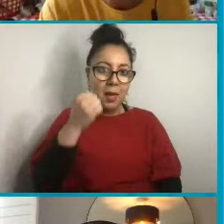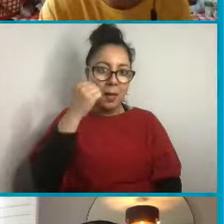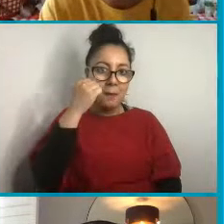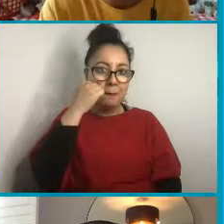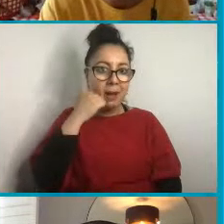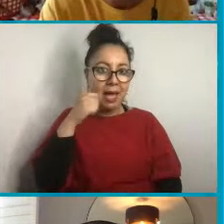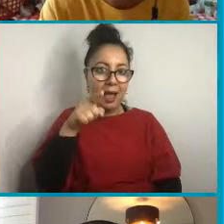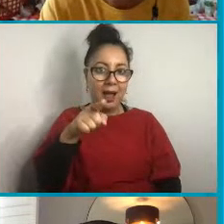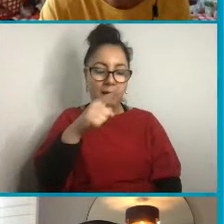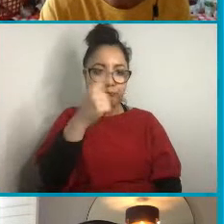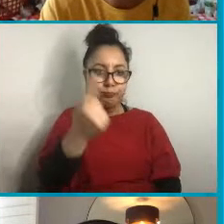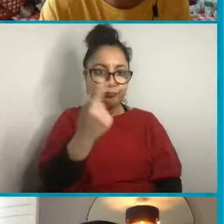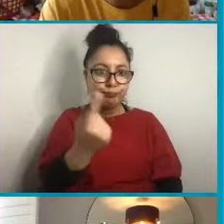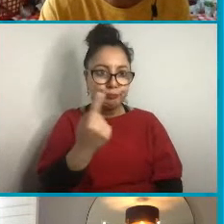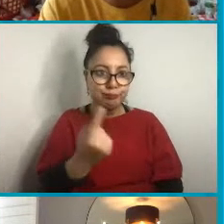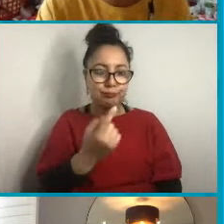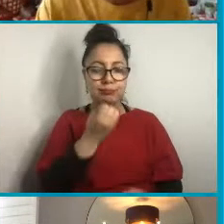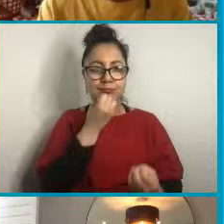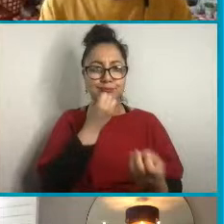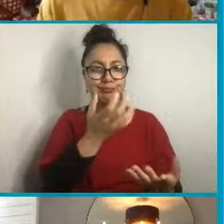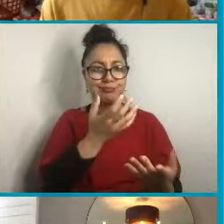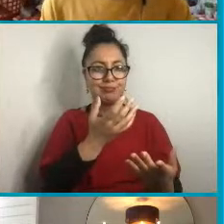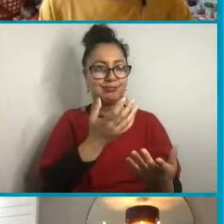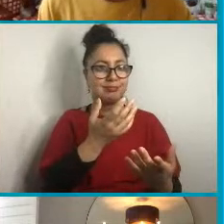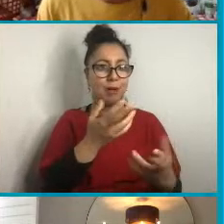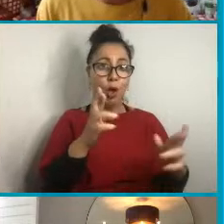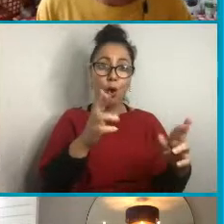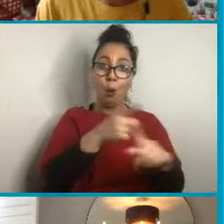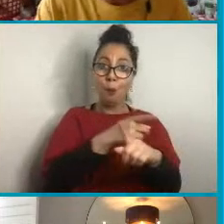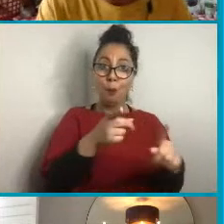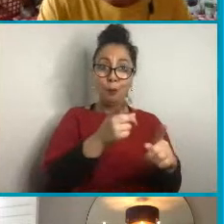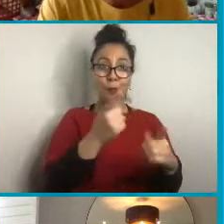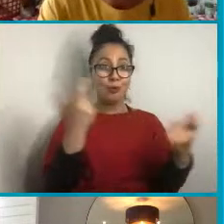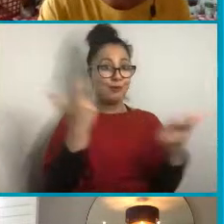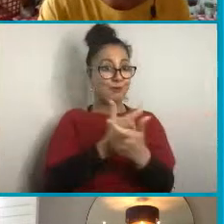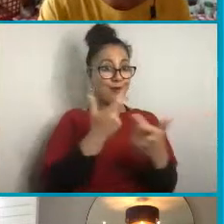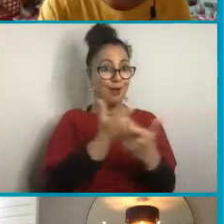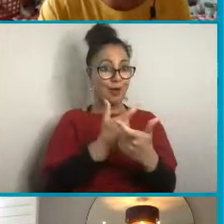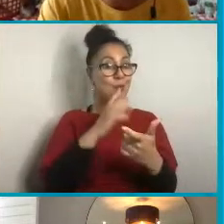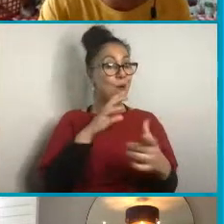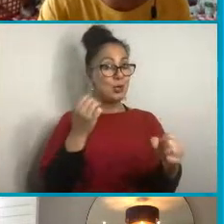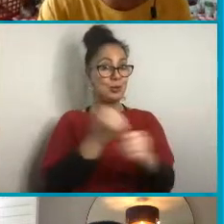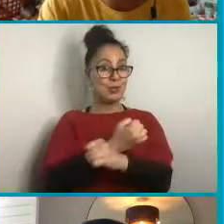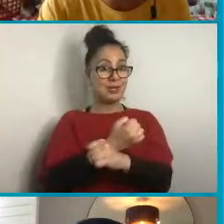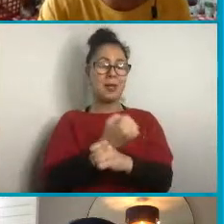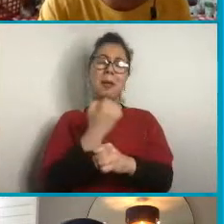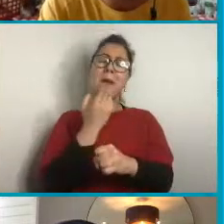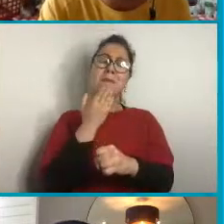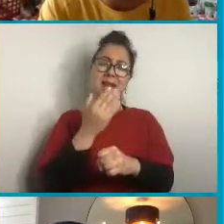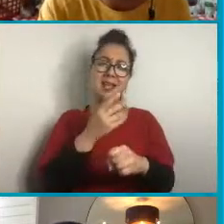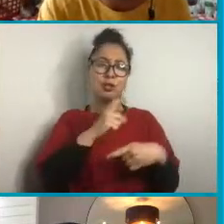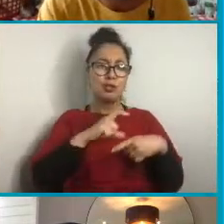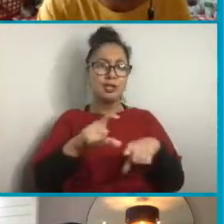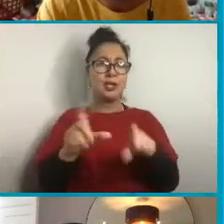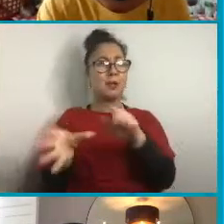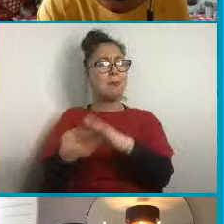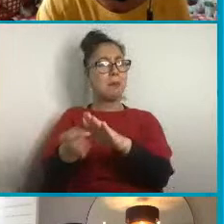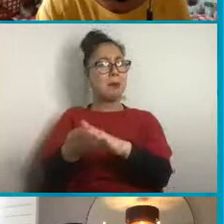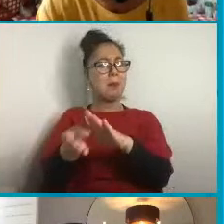These are fabulous. I hope you've had fun doing those at home. Do keep uploading them. They're wonderful.